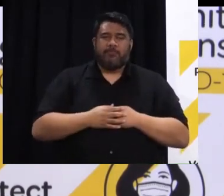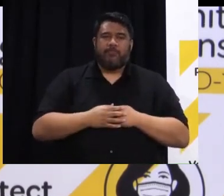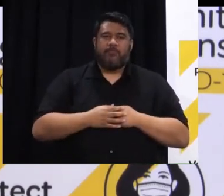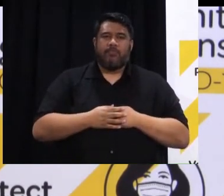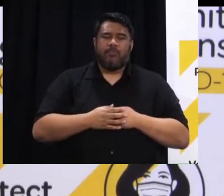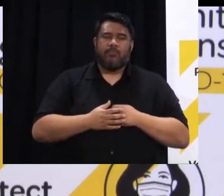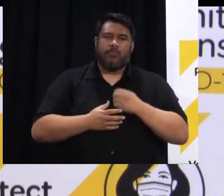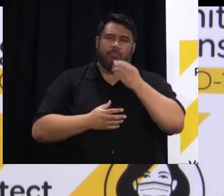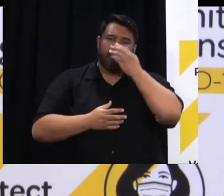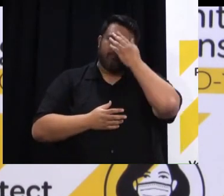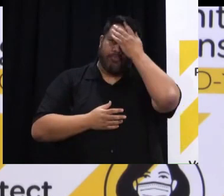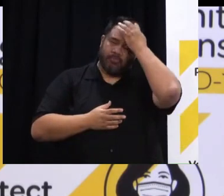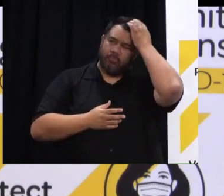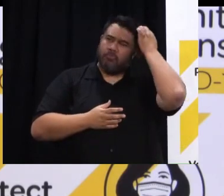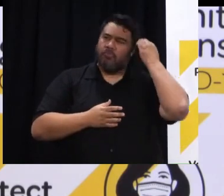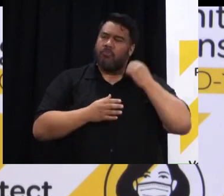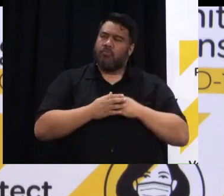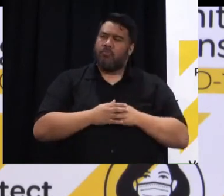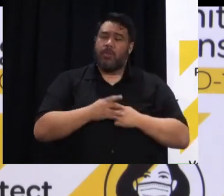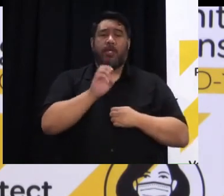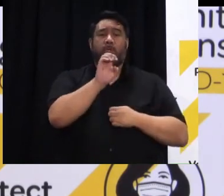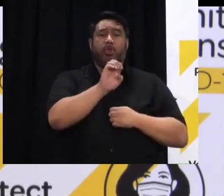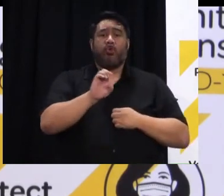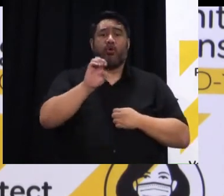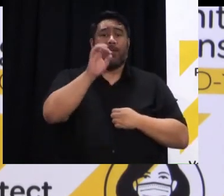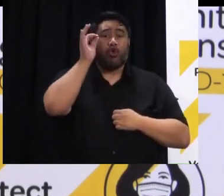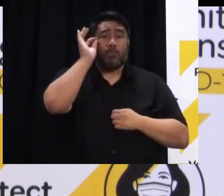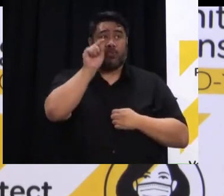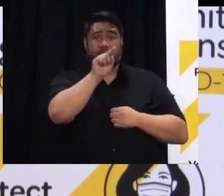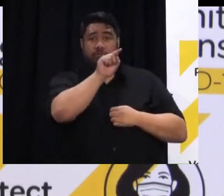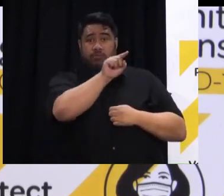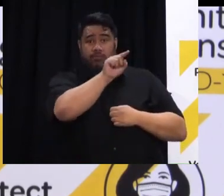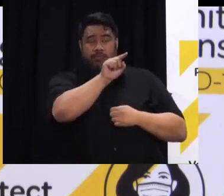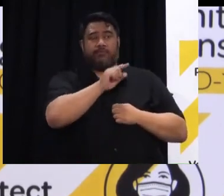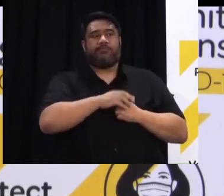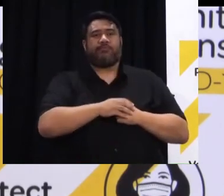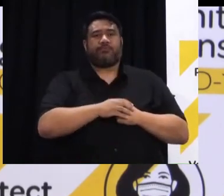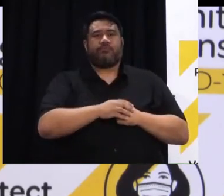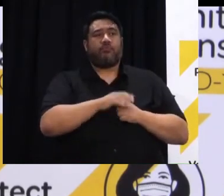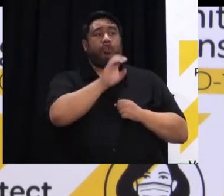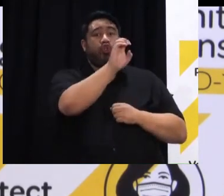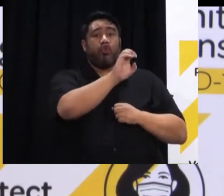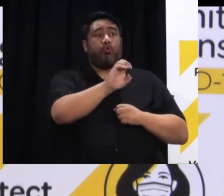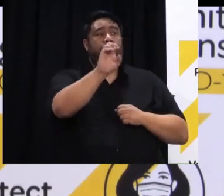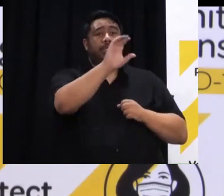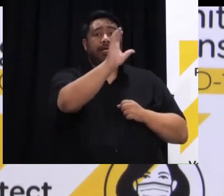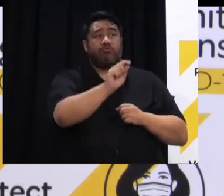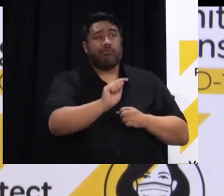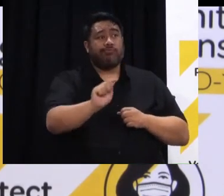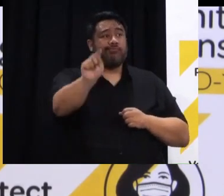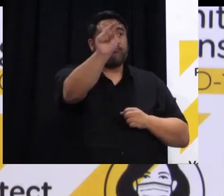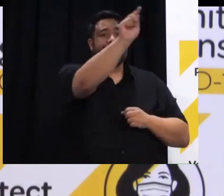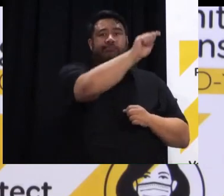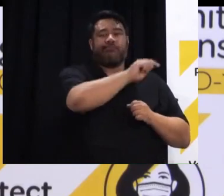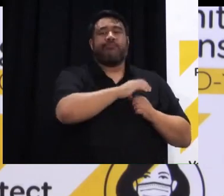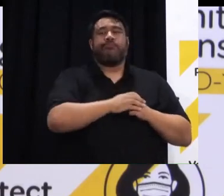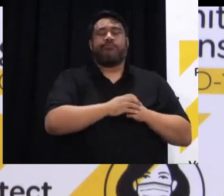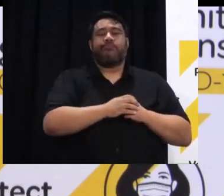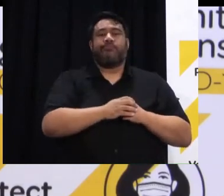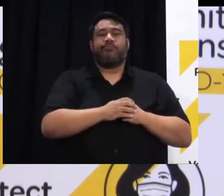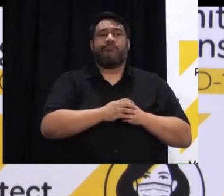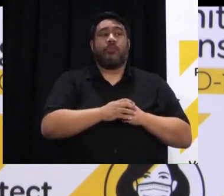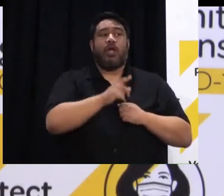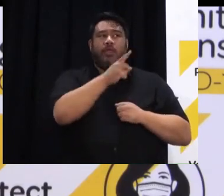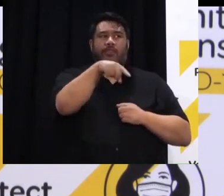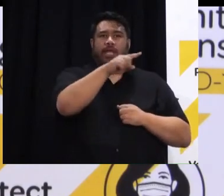the European Commission and those countries who are looking to make sure that there is